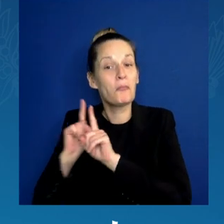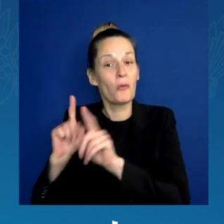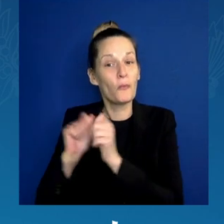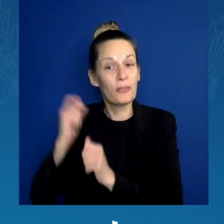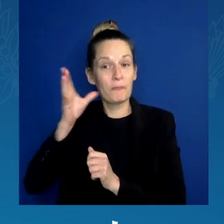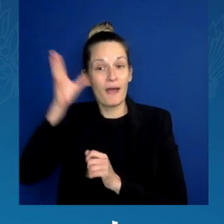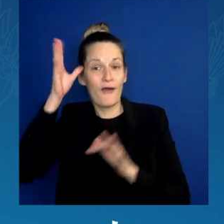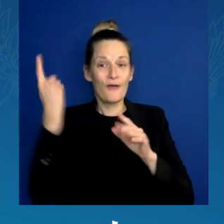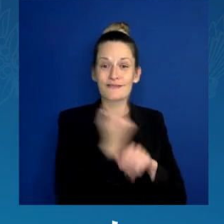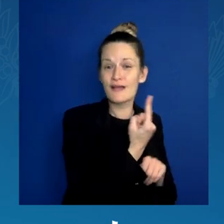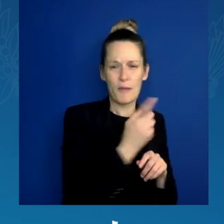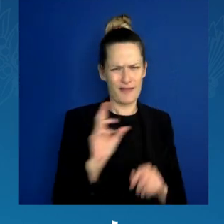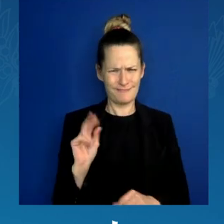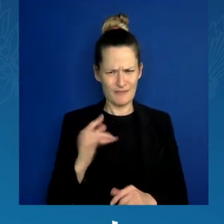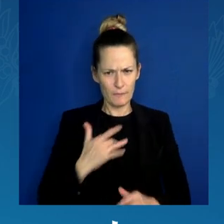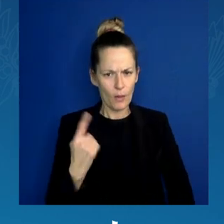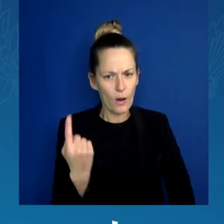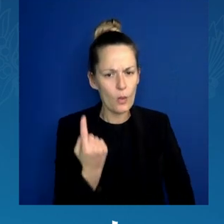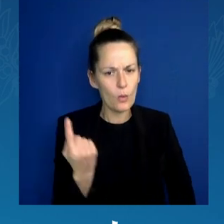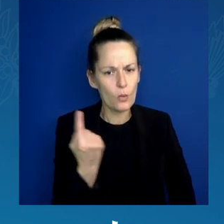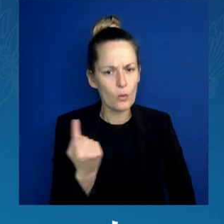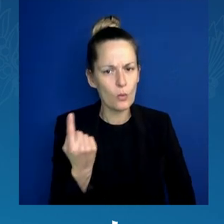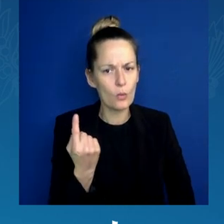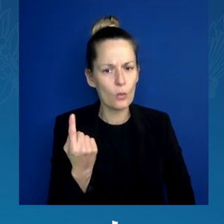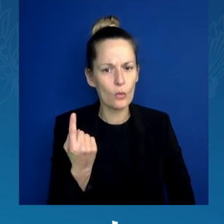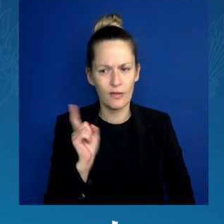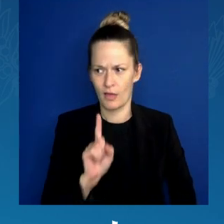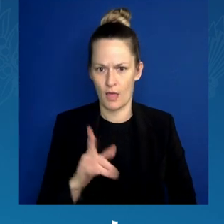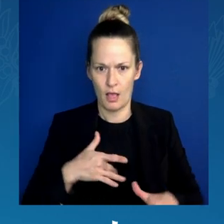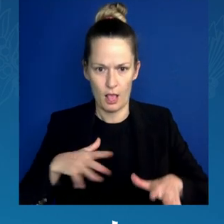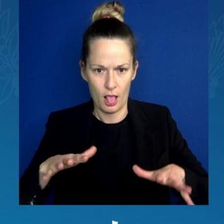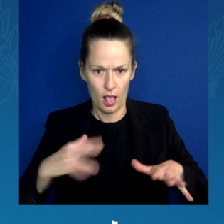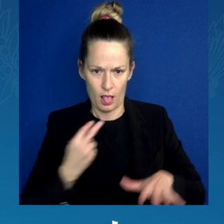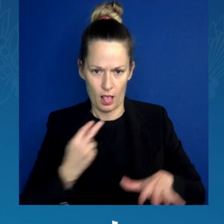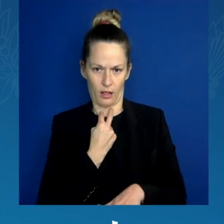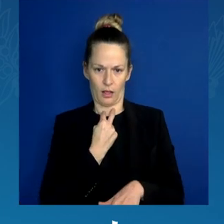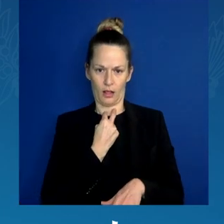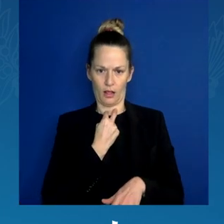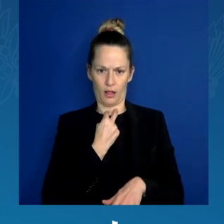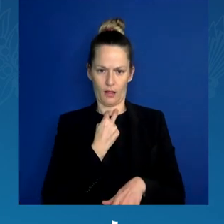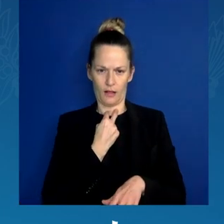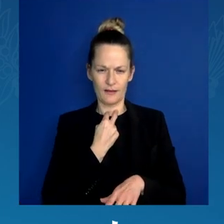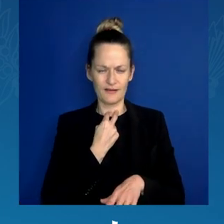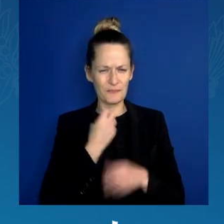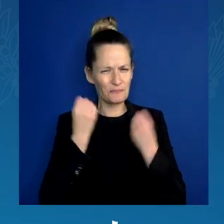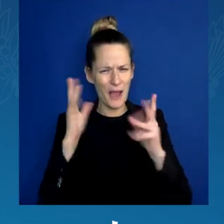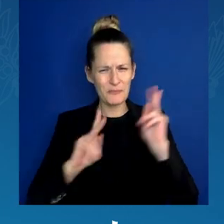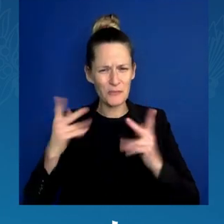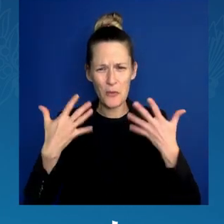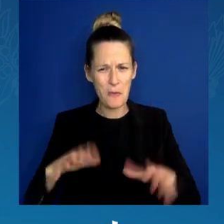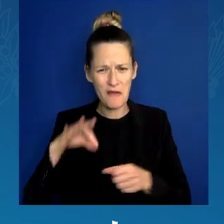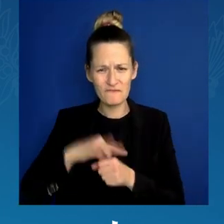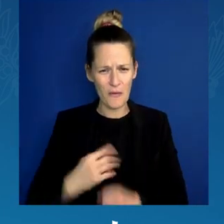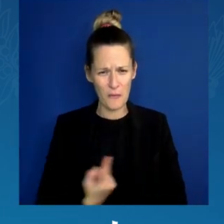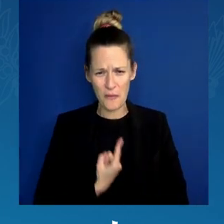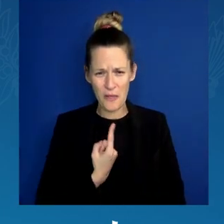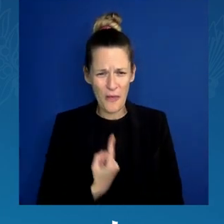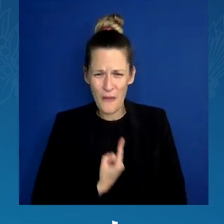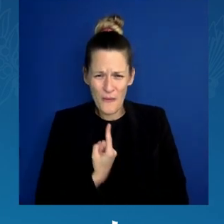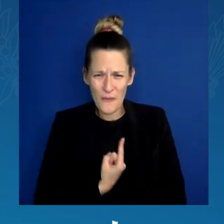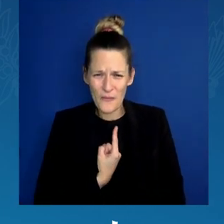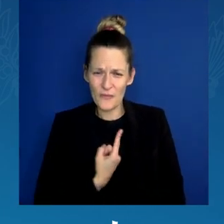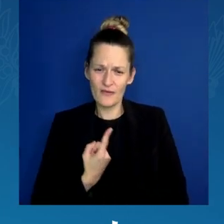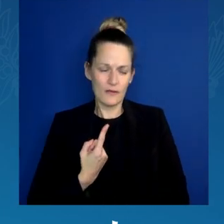Not only is everyone who will register to vote today voting alongside you, or everyone who will vote in this election is voting alongside you,